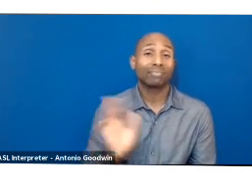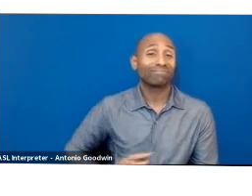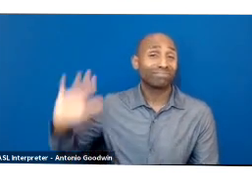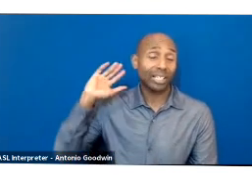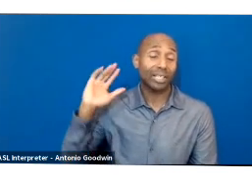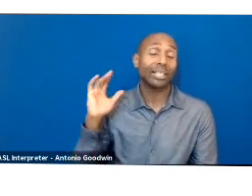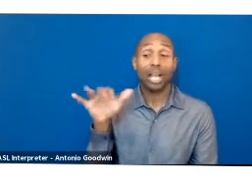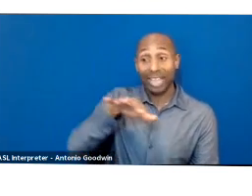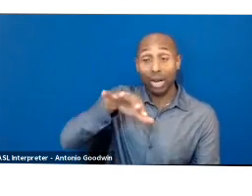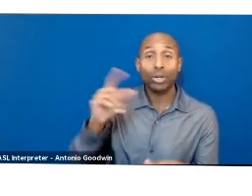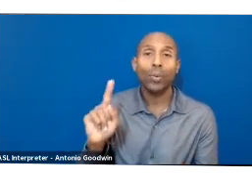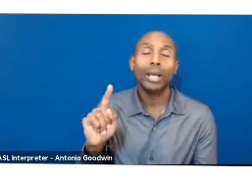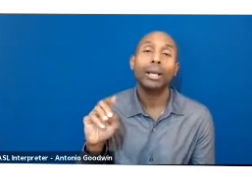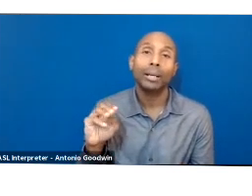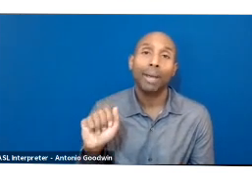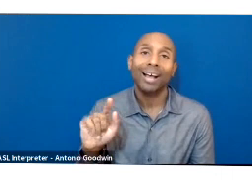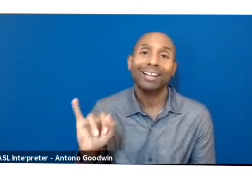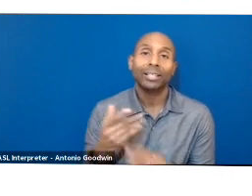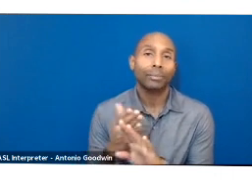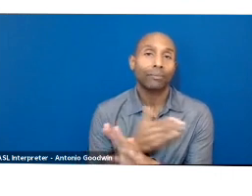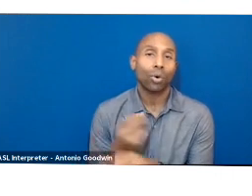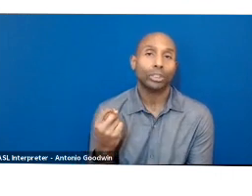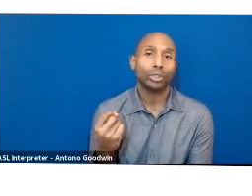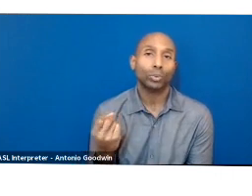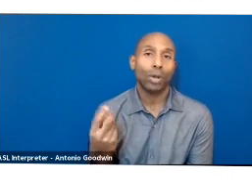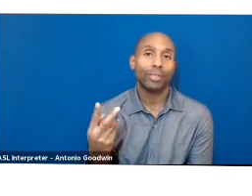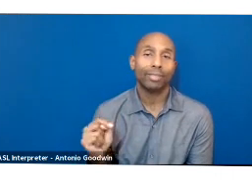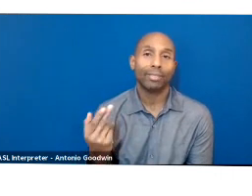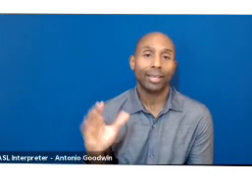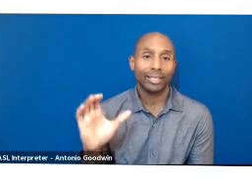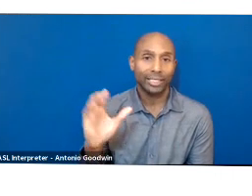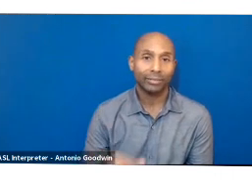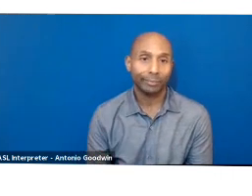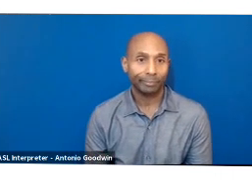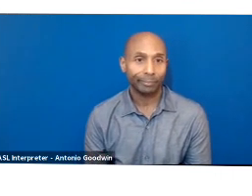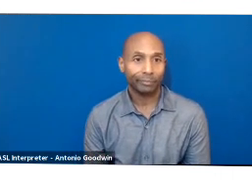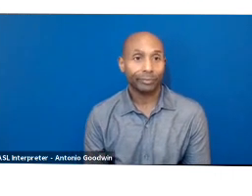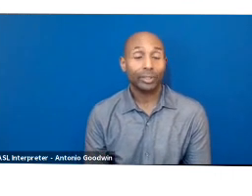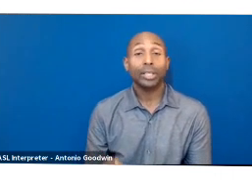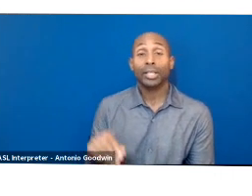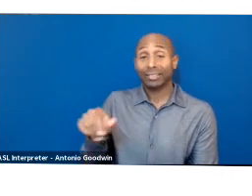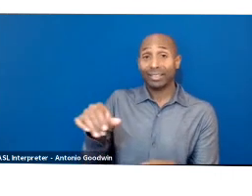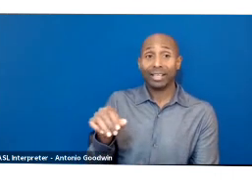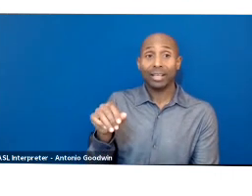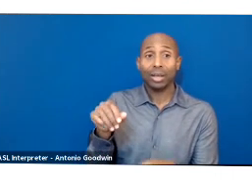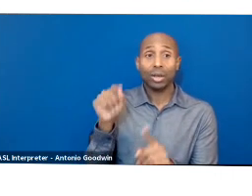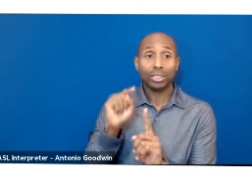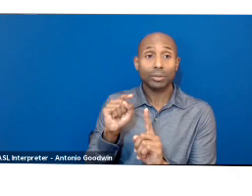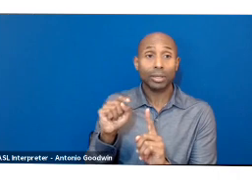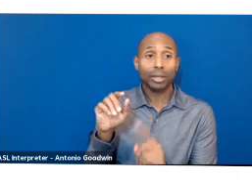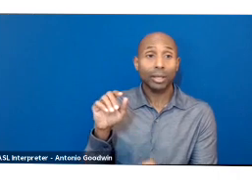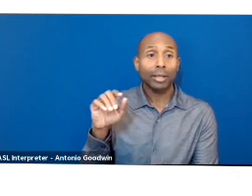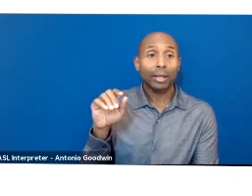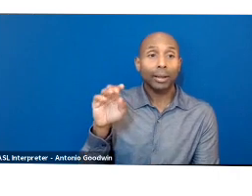day Mali before the 12th century. And the Bambara word for mud cloth is bogolan finny. And